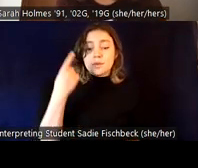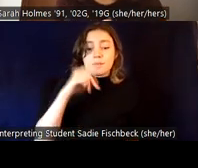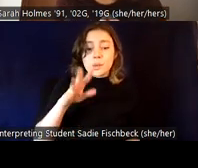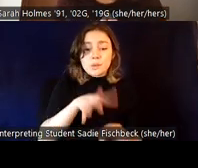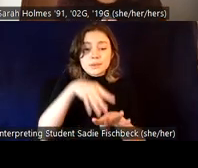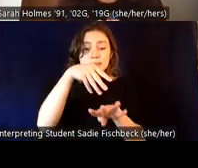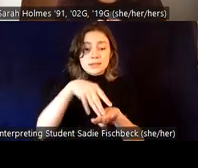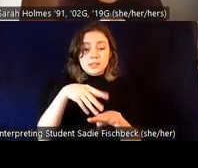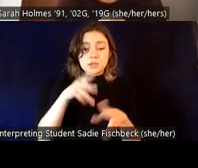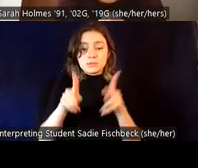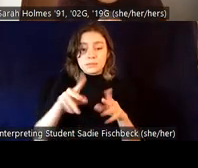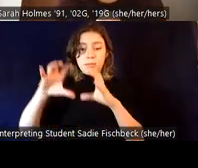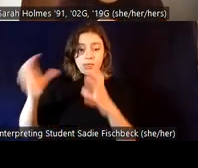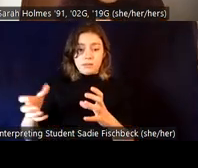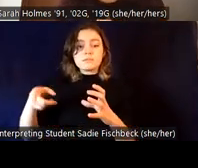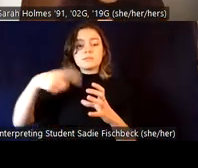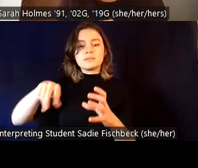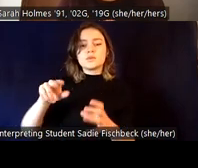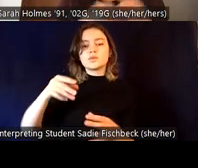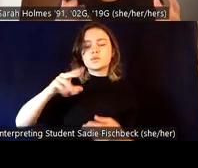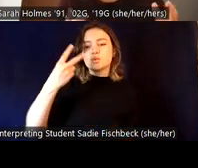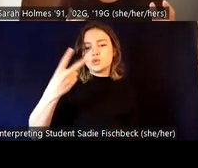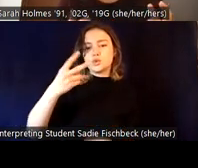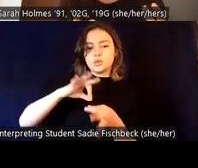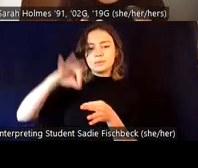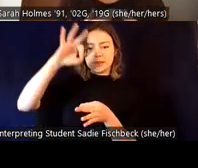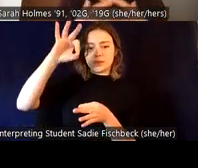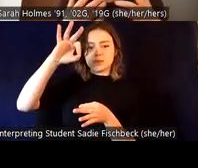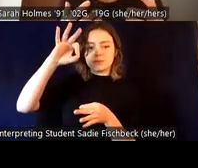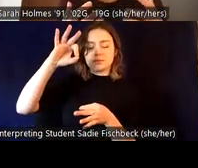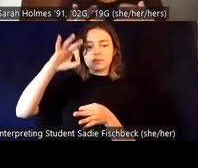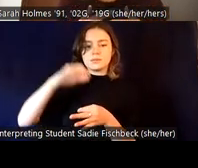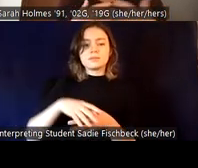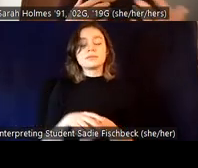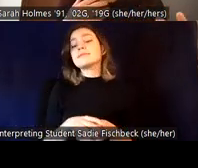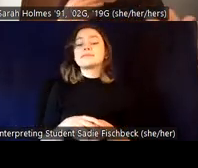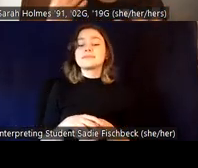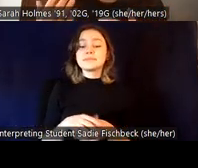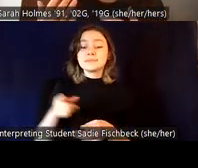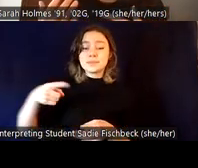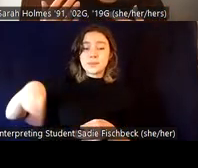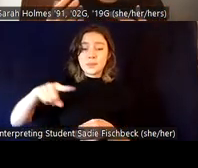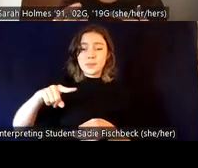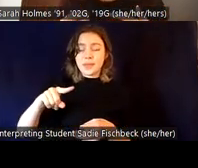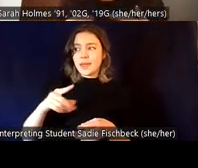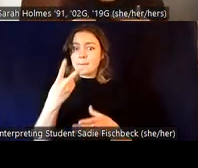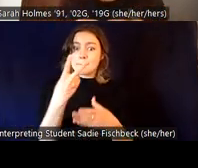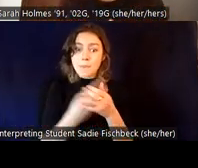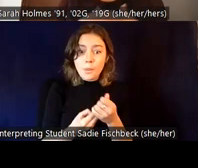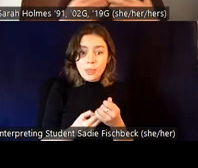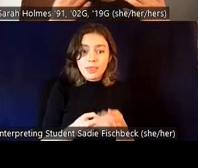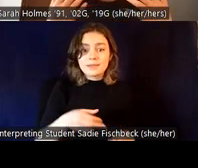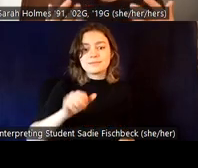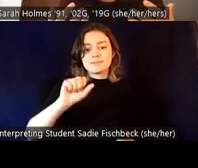communities who are, uh, Native American, indigenous, two-spirit individuals embody both the masculine and the feminine, um,